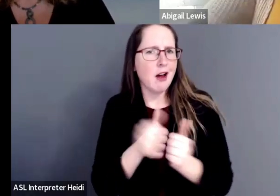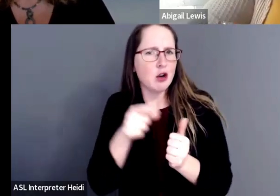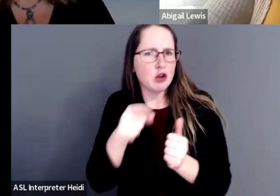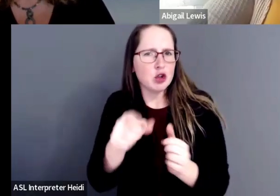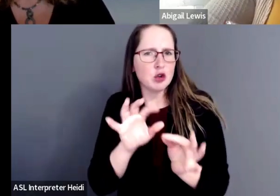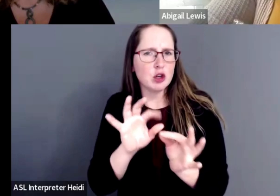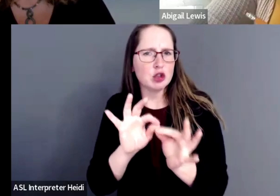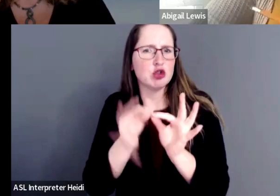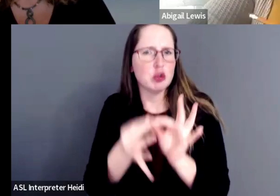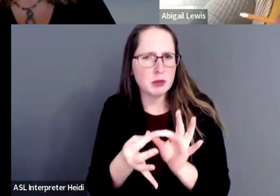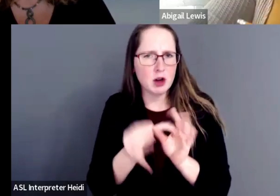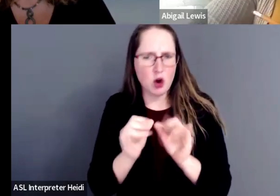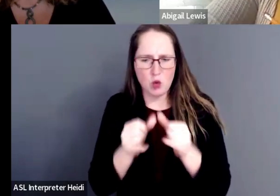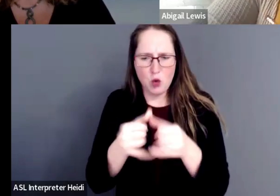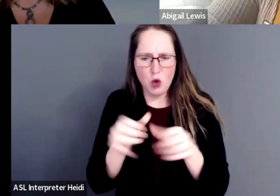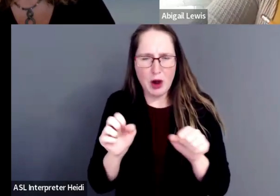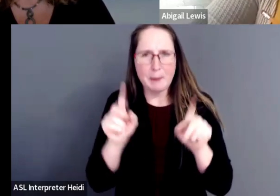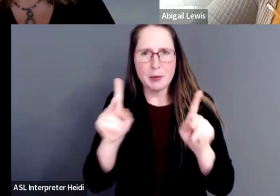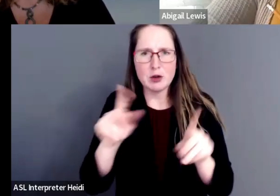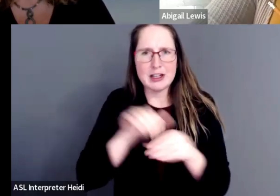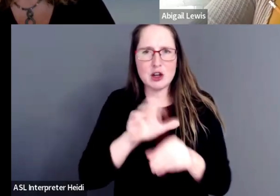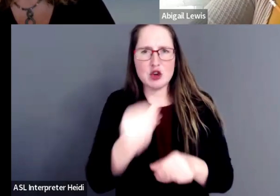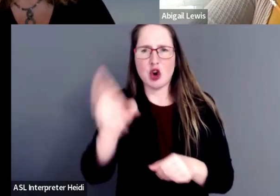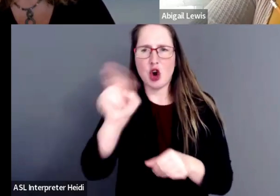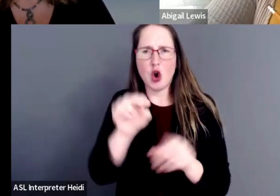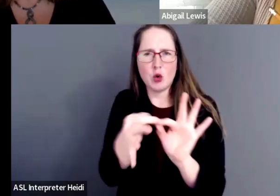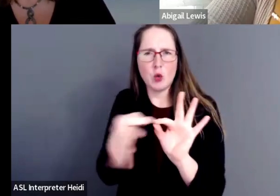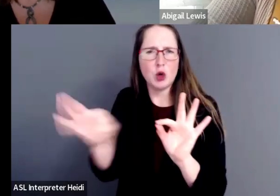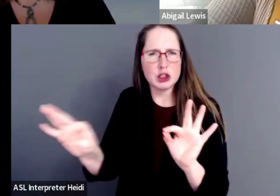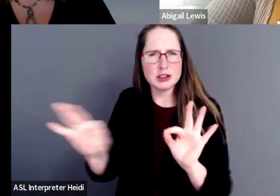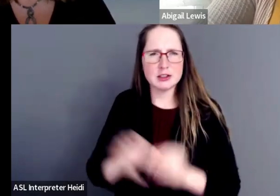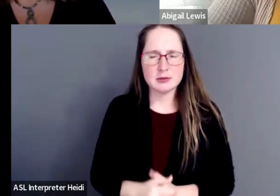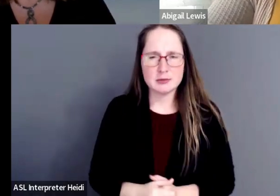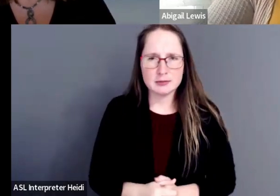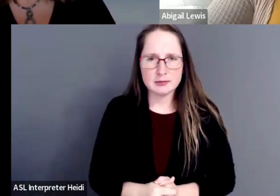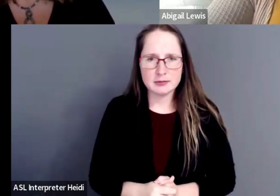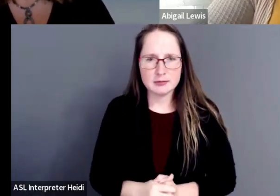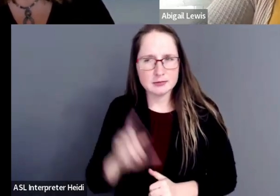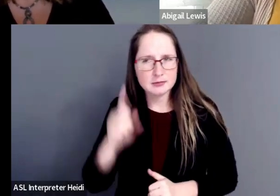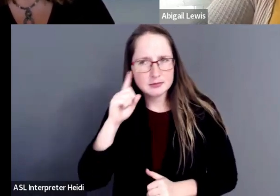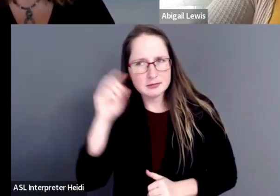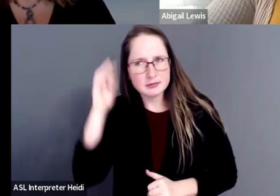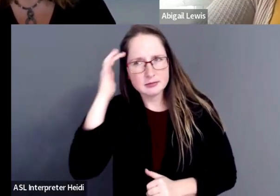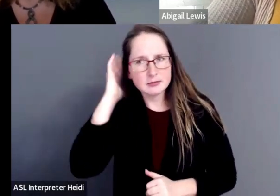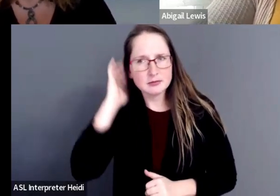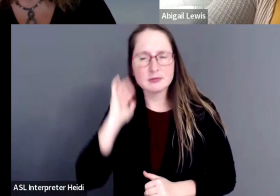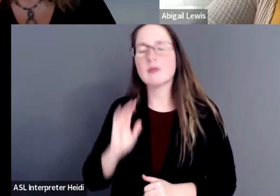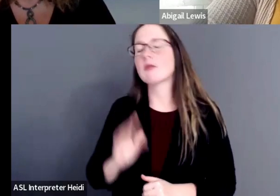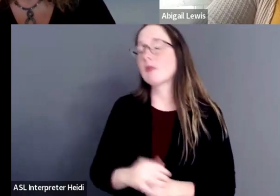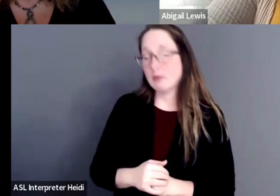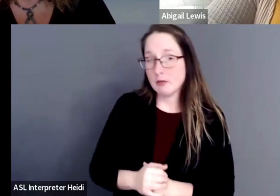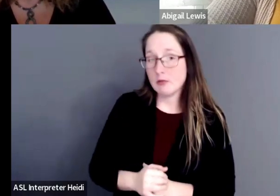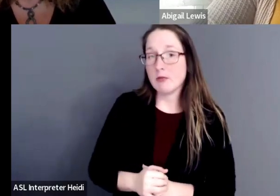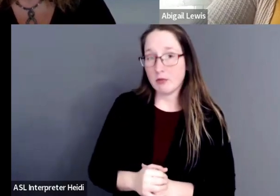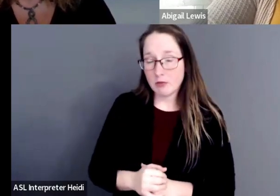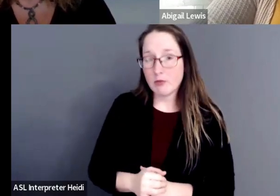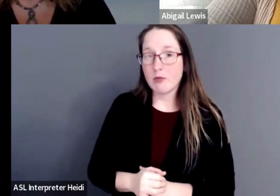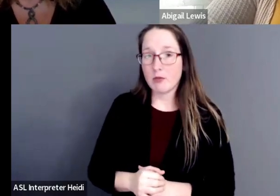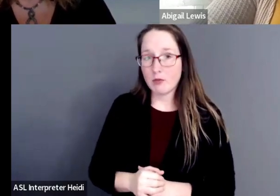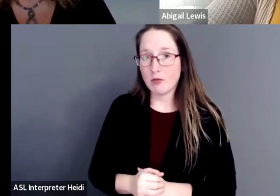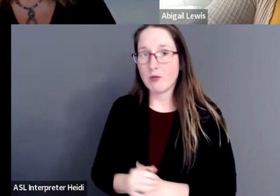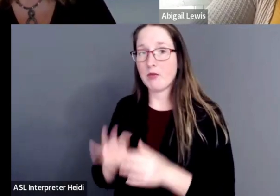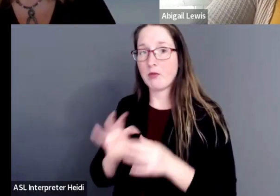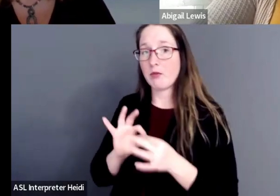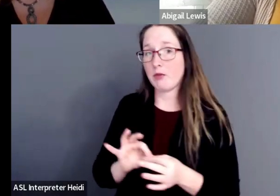a theme a world of opportunities in your own work? Right. So in terms of